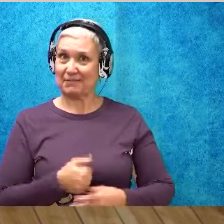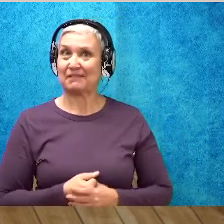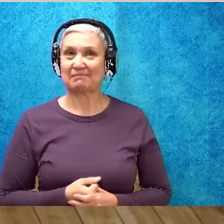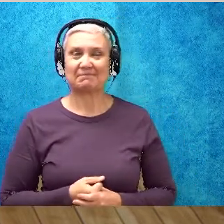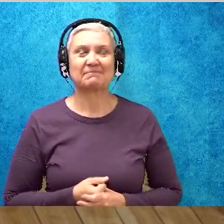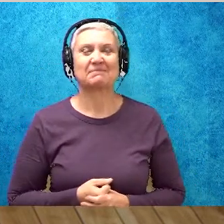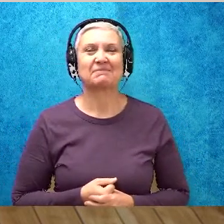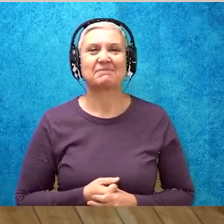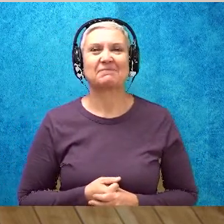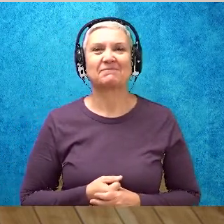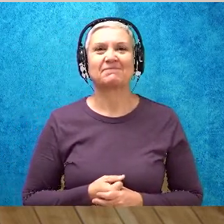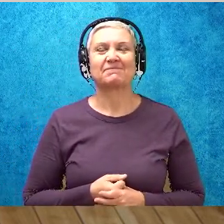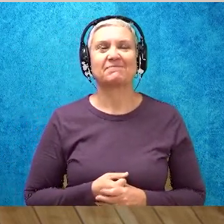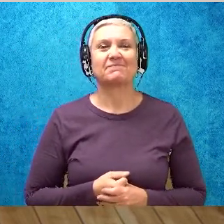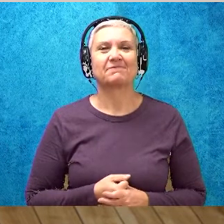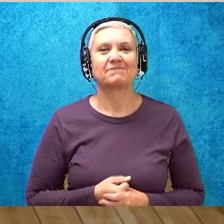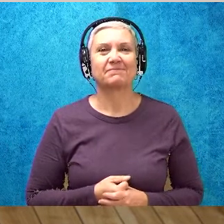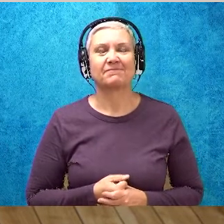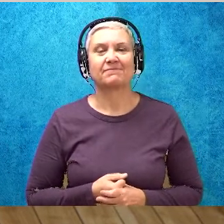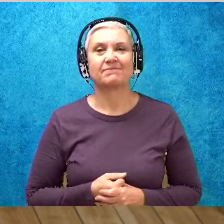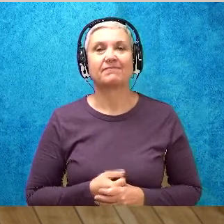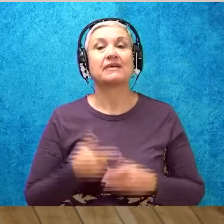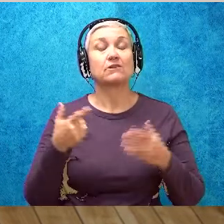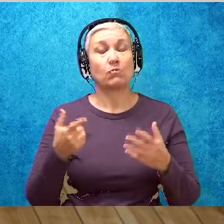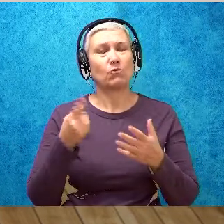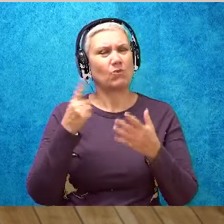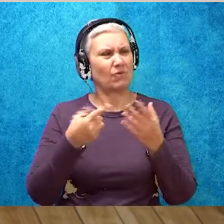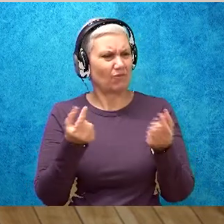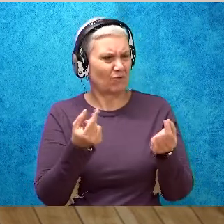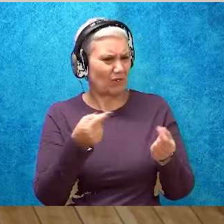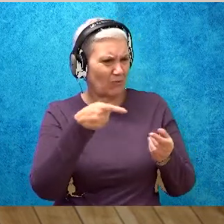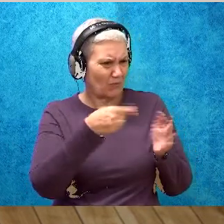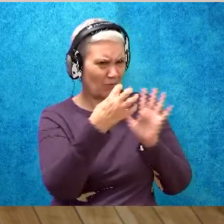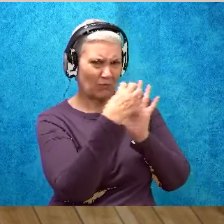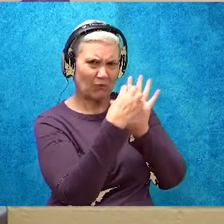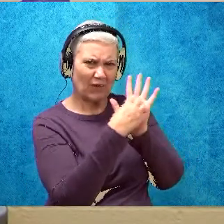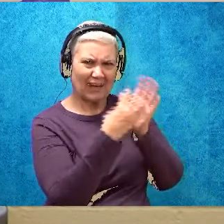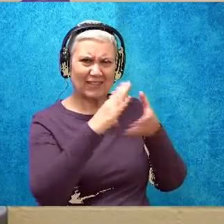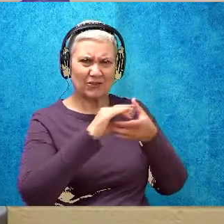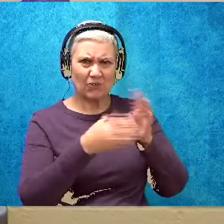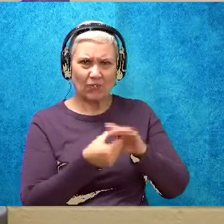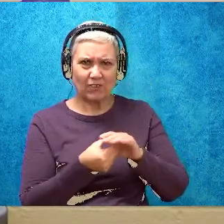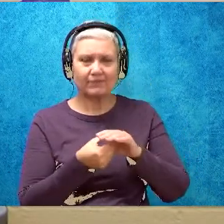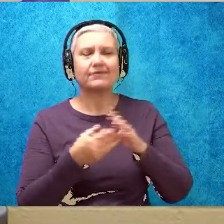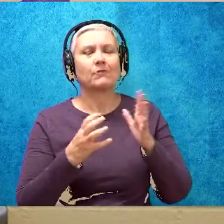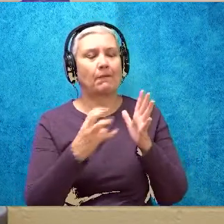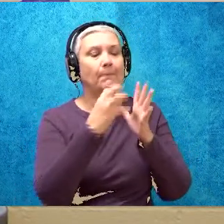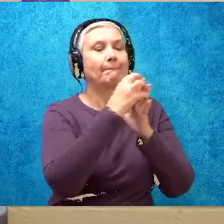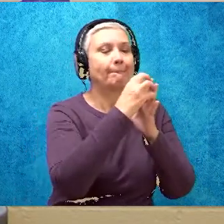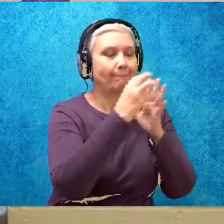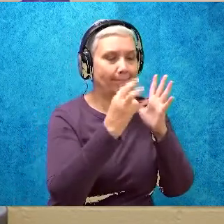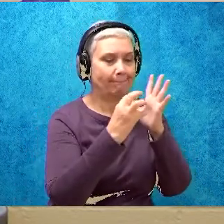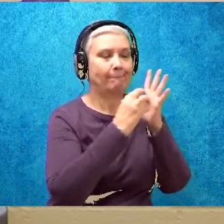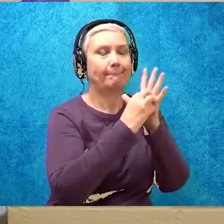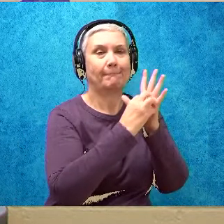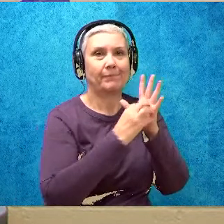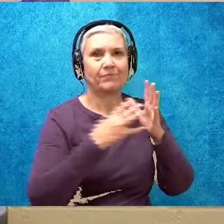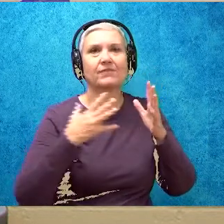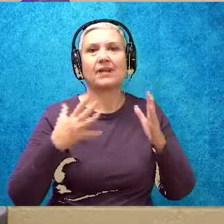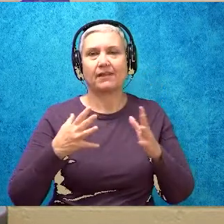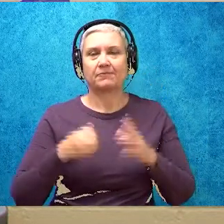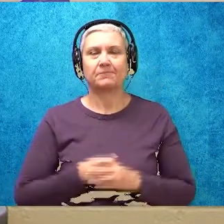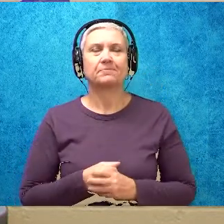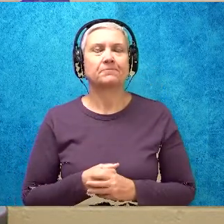Okay, so this is what we're going to do with the story. We're going to chunk this text and break it up so we can find what we're looking for.